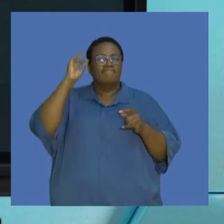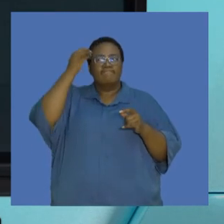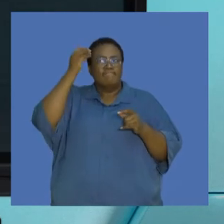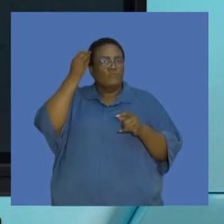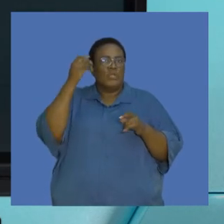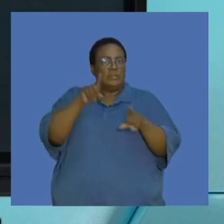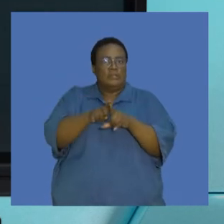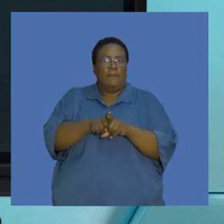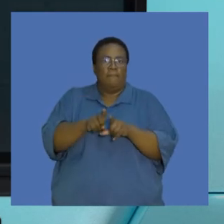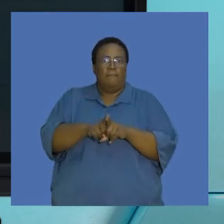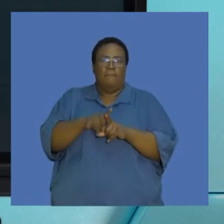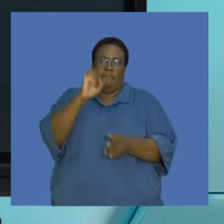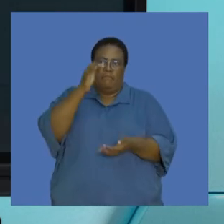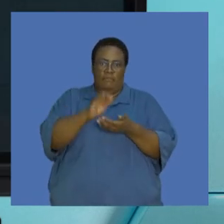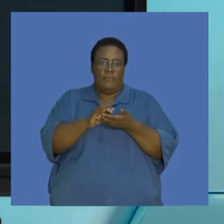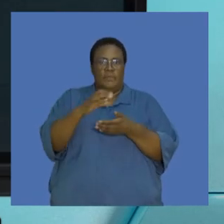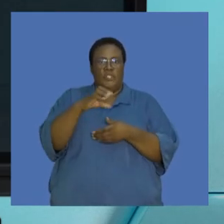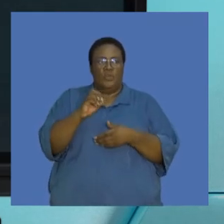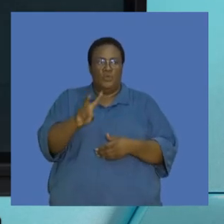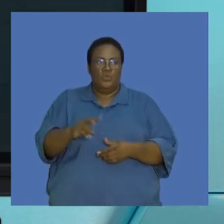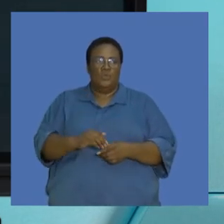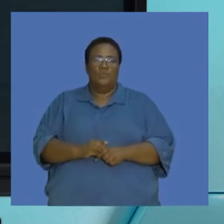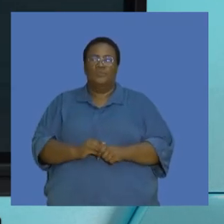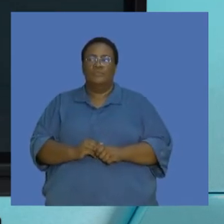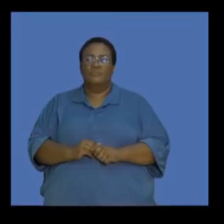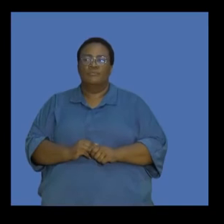their reduction on global carbon dioxide production.